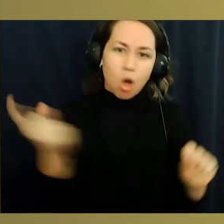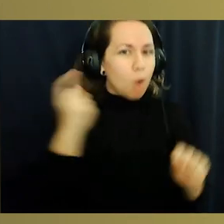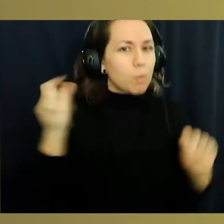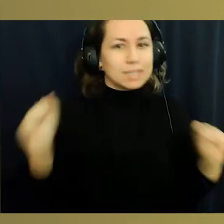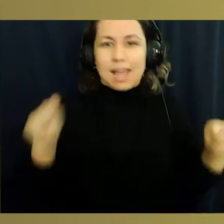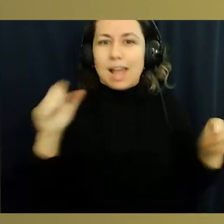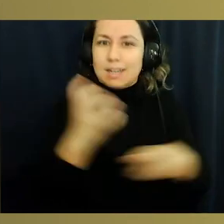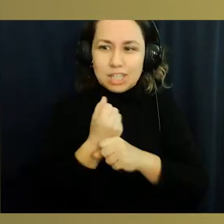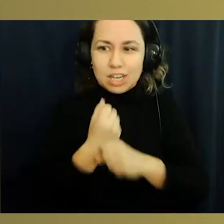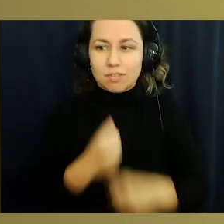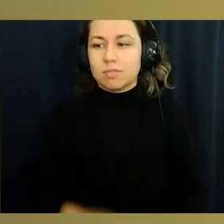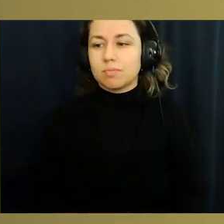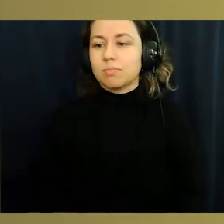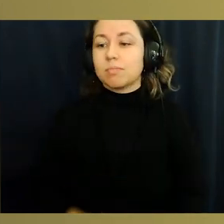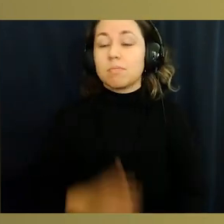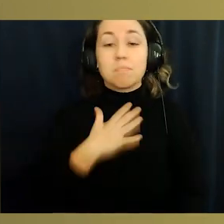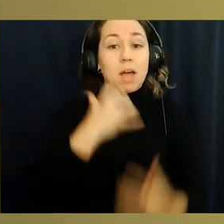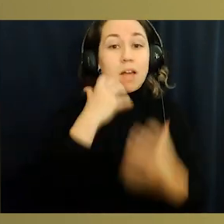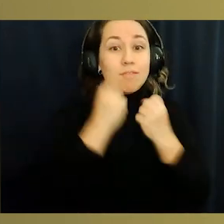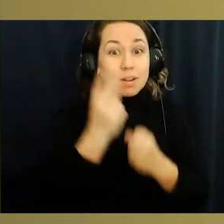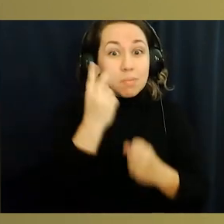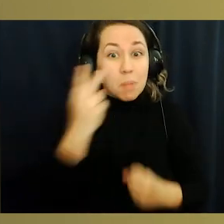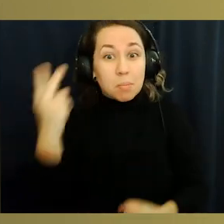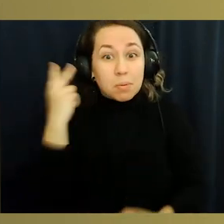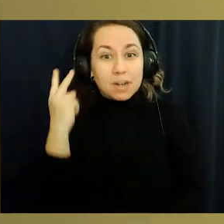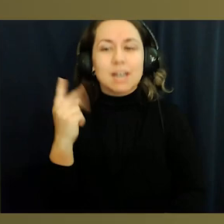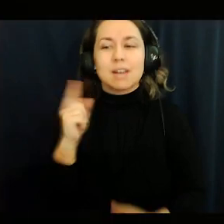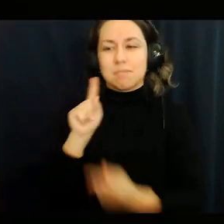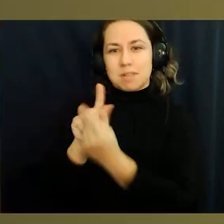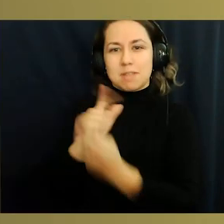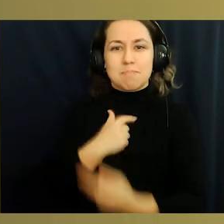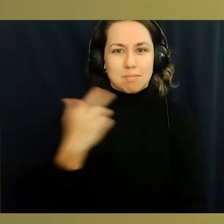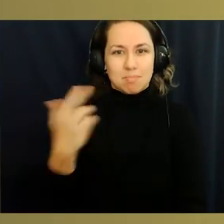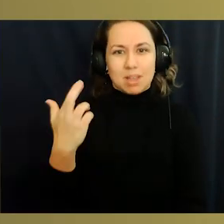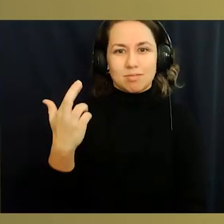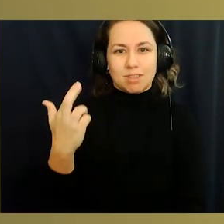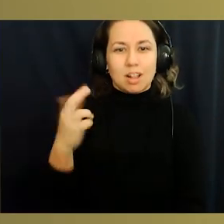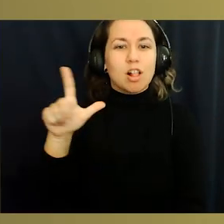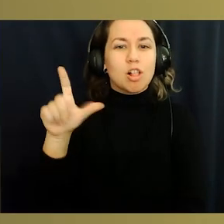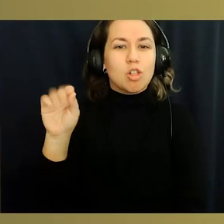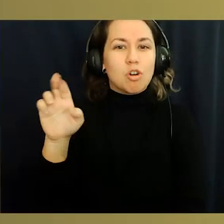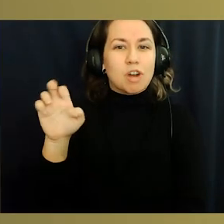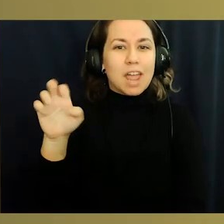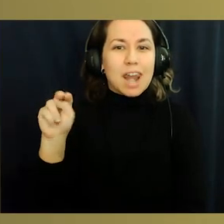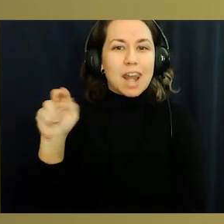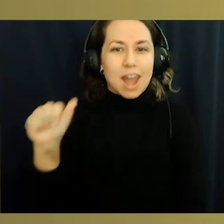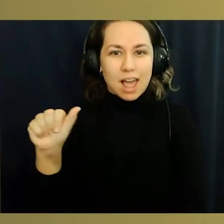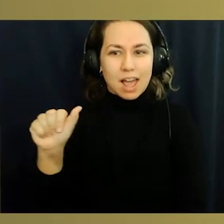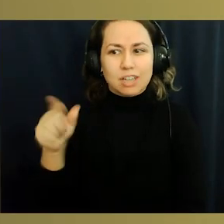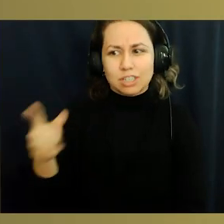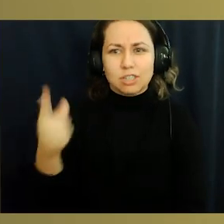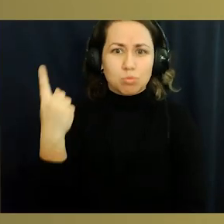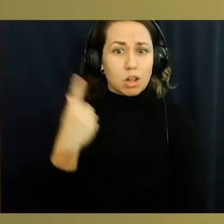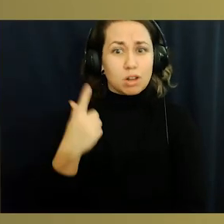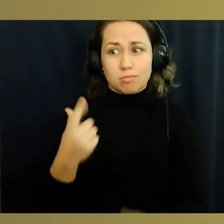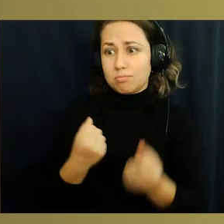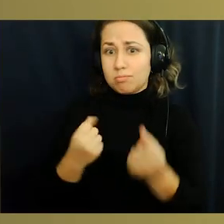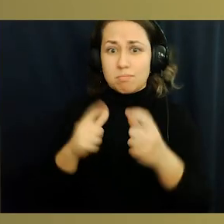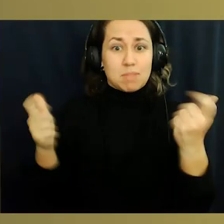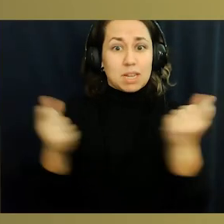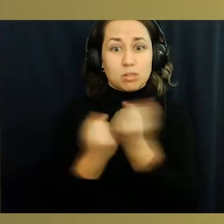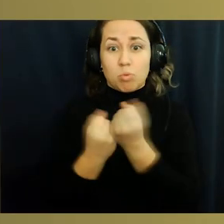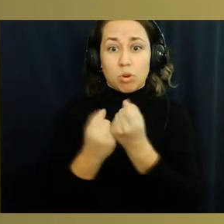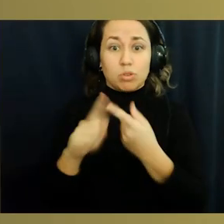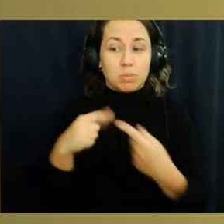because I truly believe that when you really want something, it's always achievable. My fondest memory of high school has to be meeting one of my